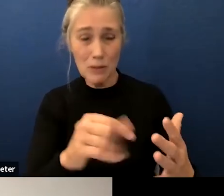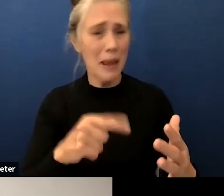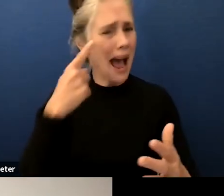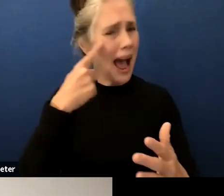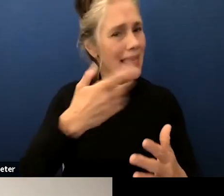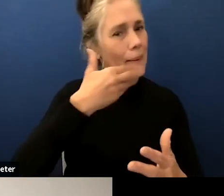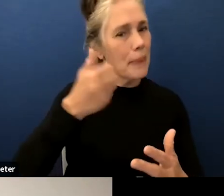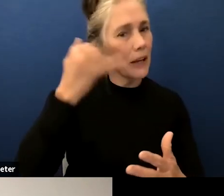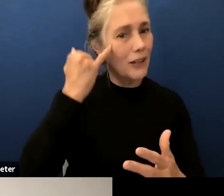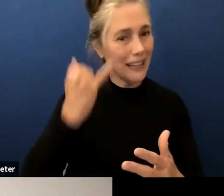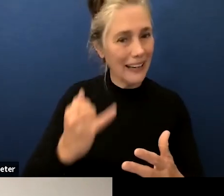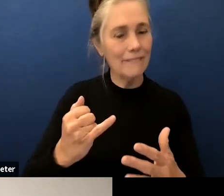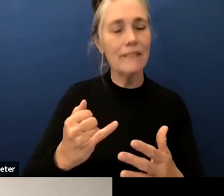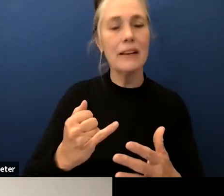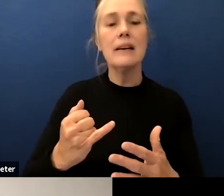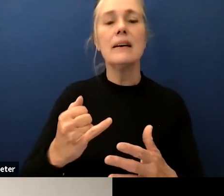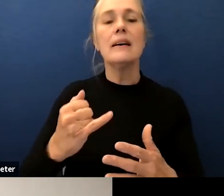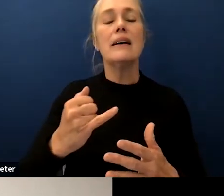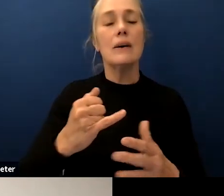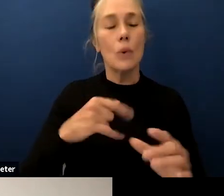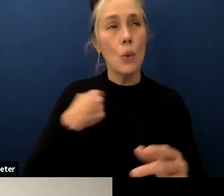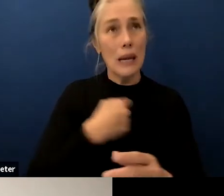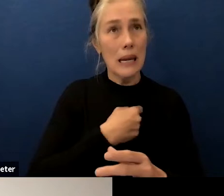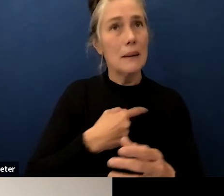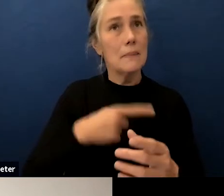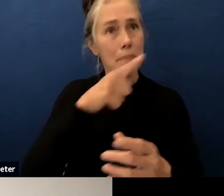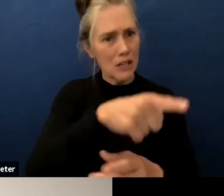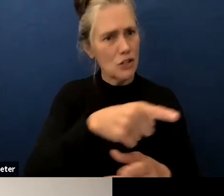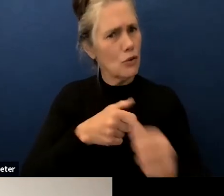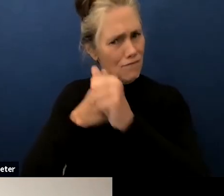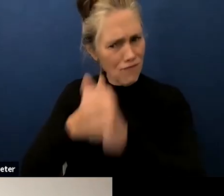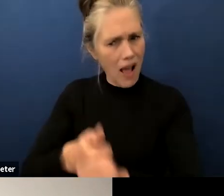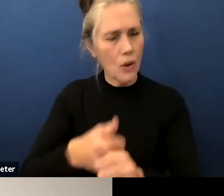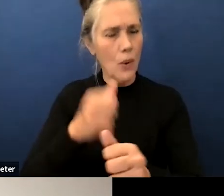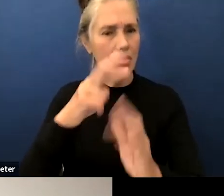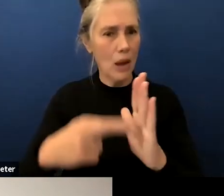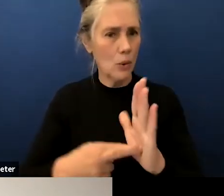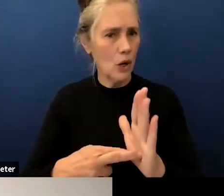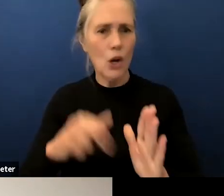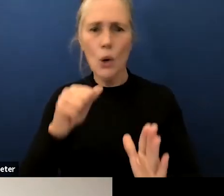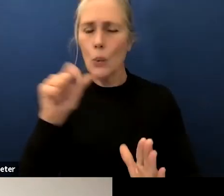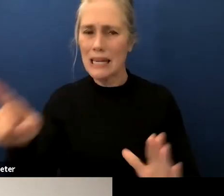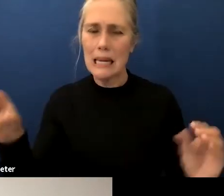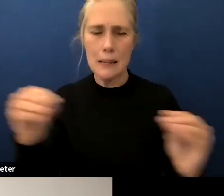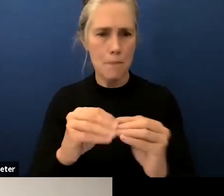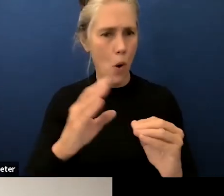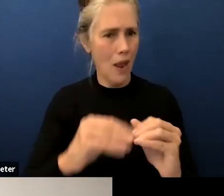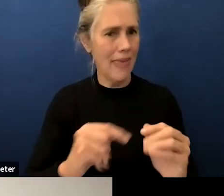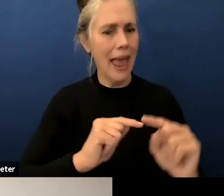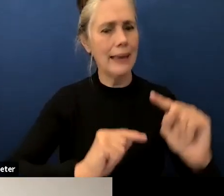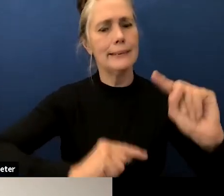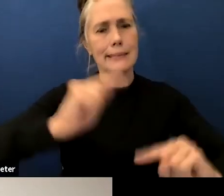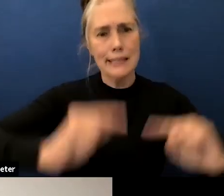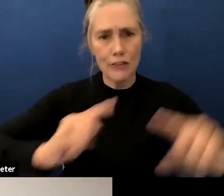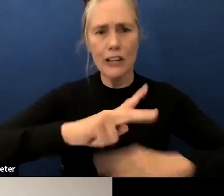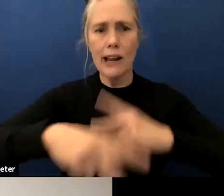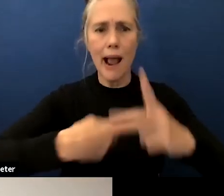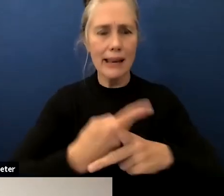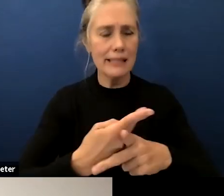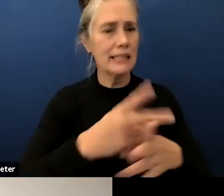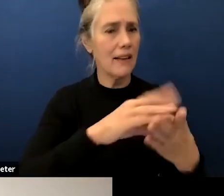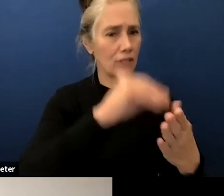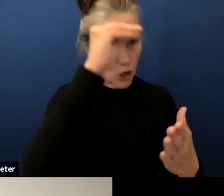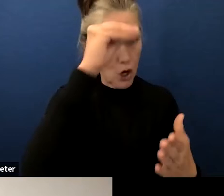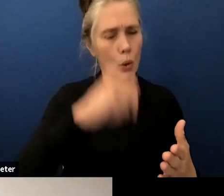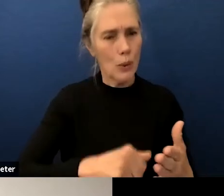it held the administration to task we need more than just professional learning on differentiated instruction we need curriculum specialists or para